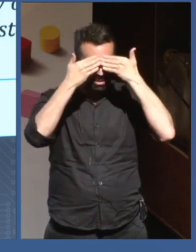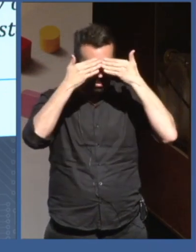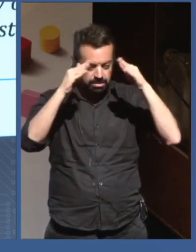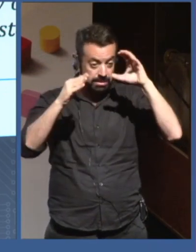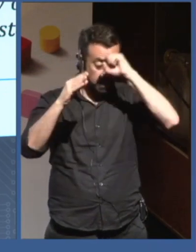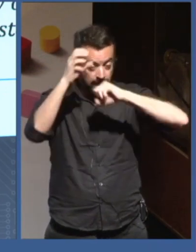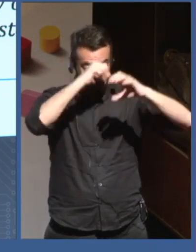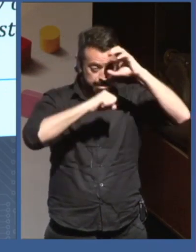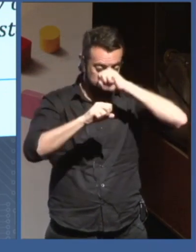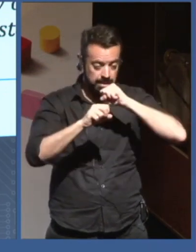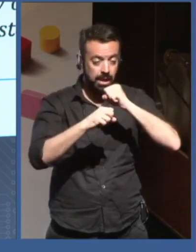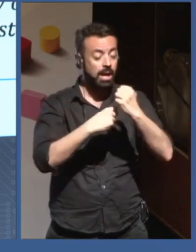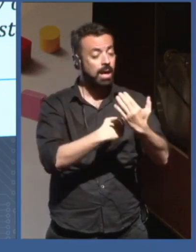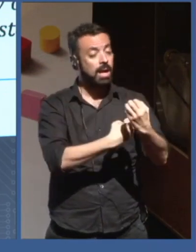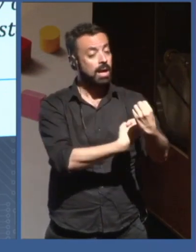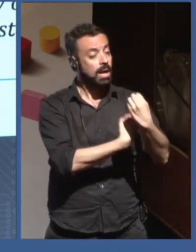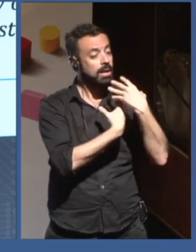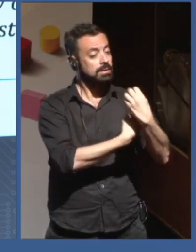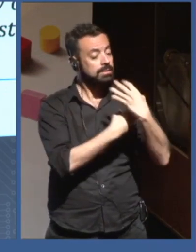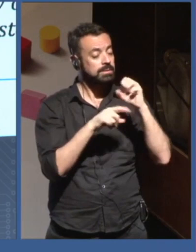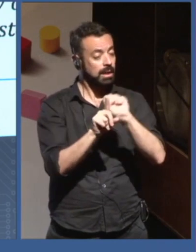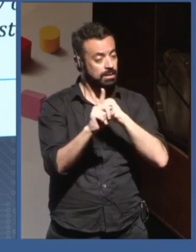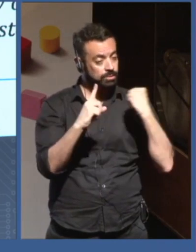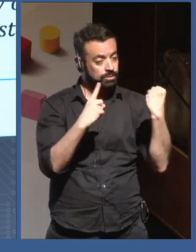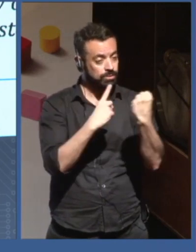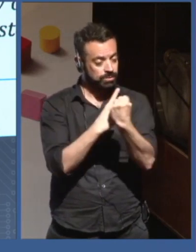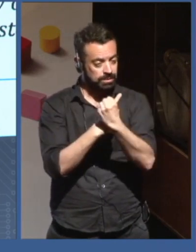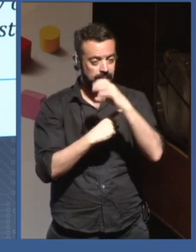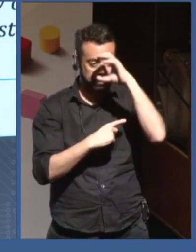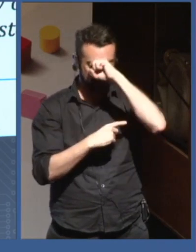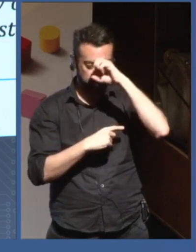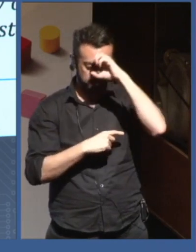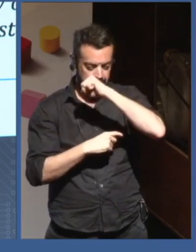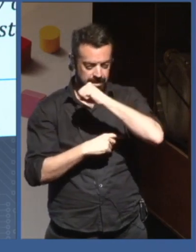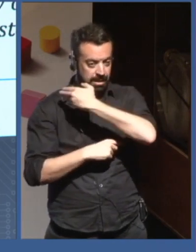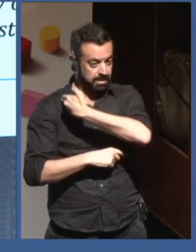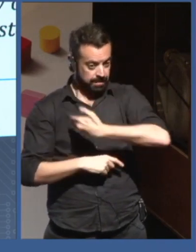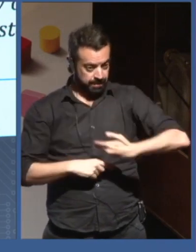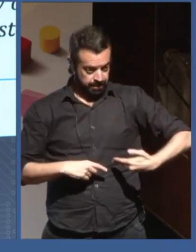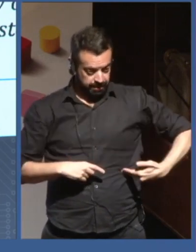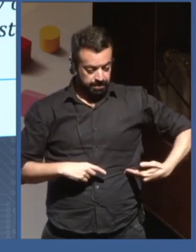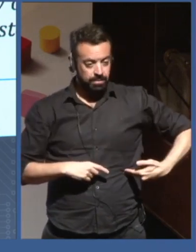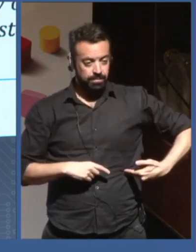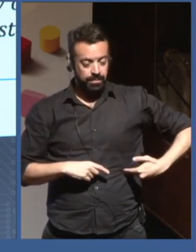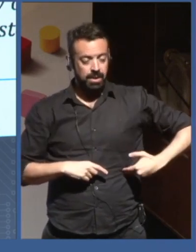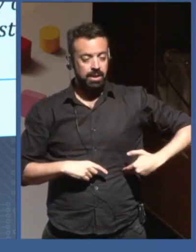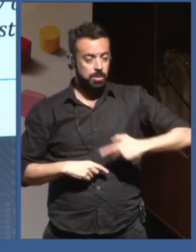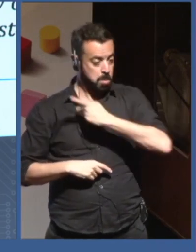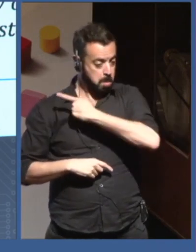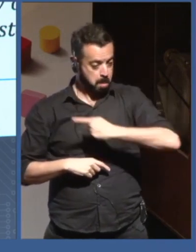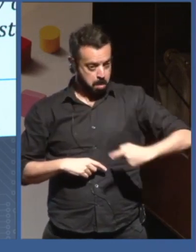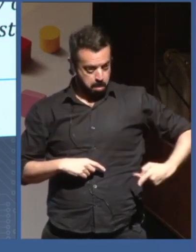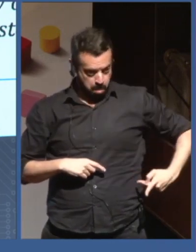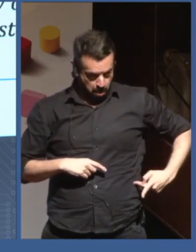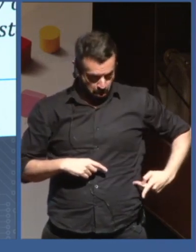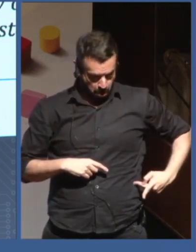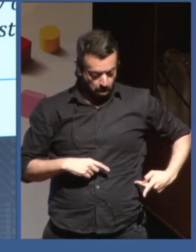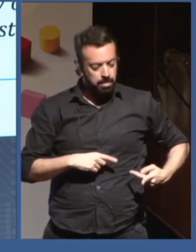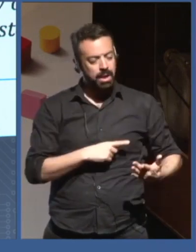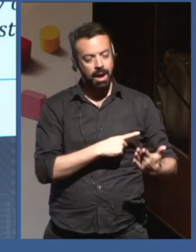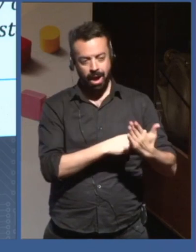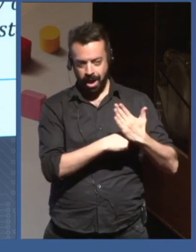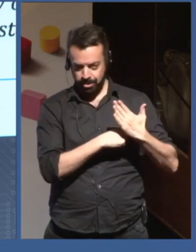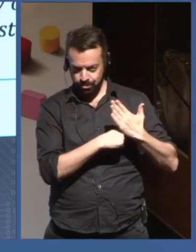would use AI as an inspiration with this idea of feedback loops and learning, and we would use AI